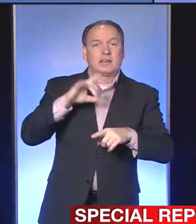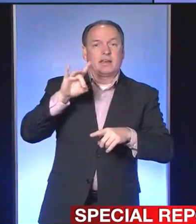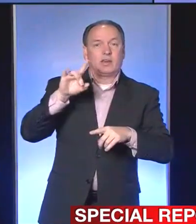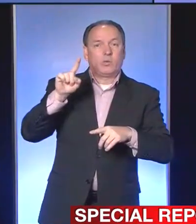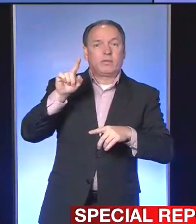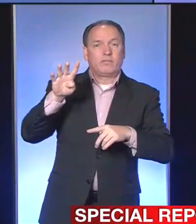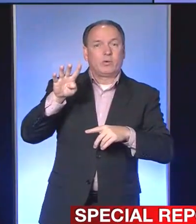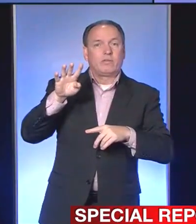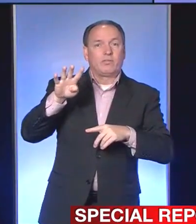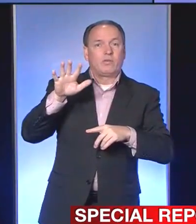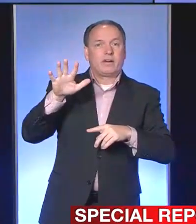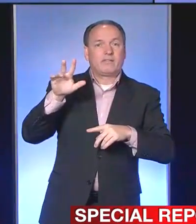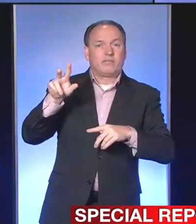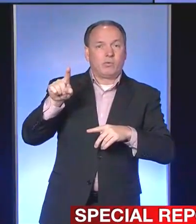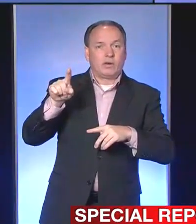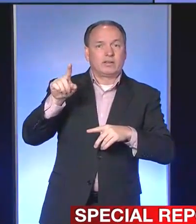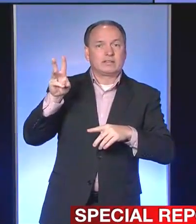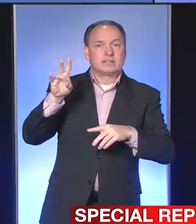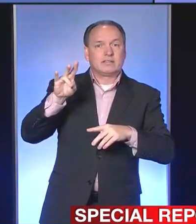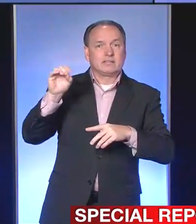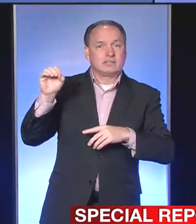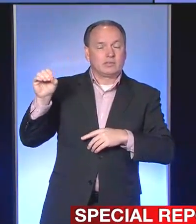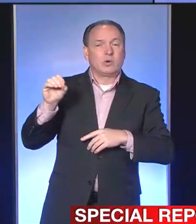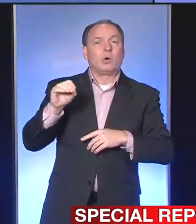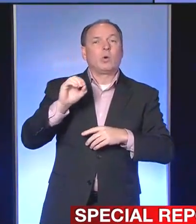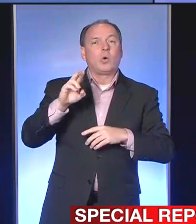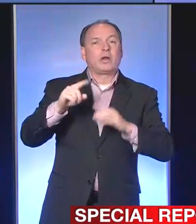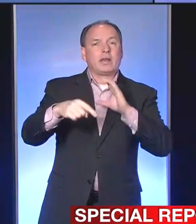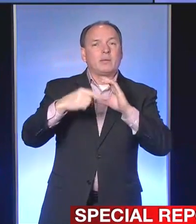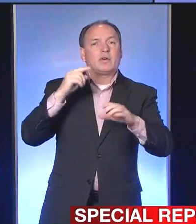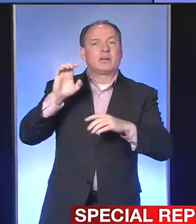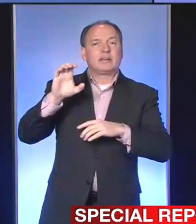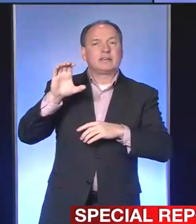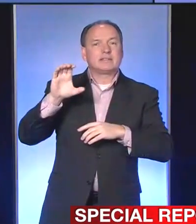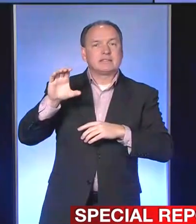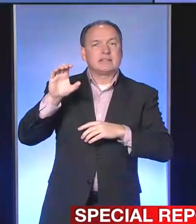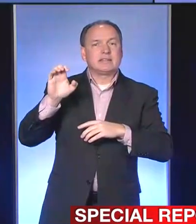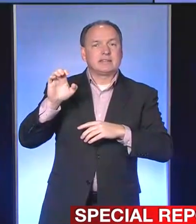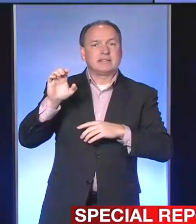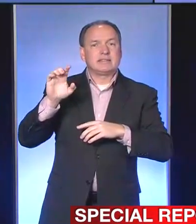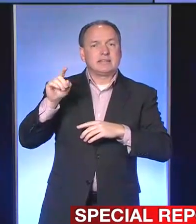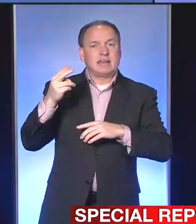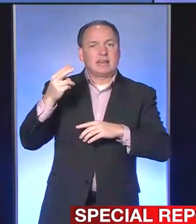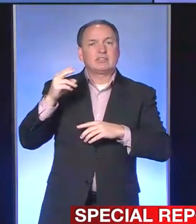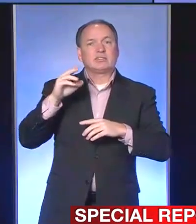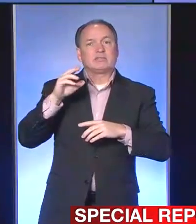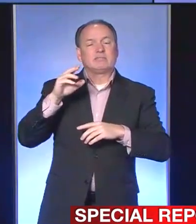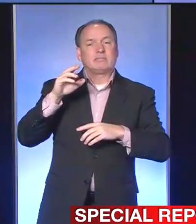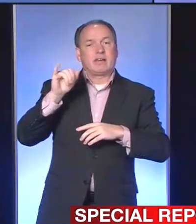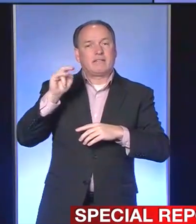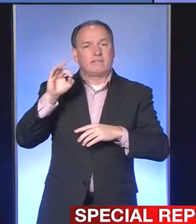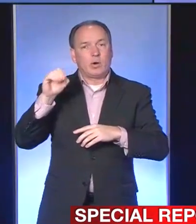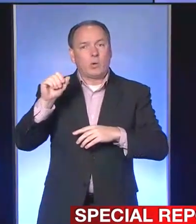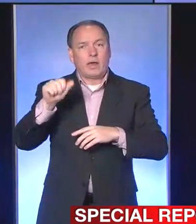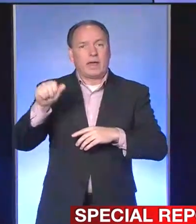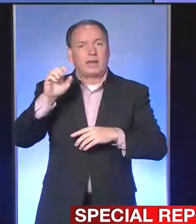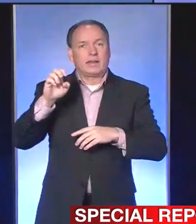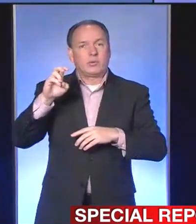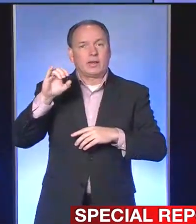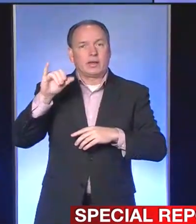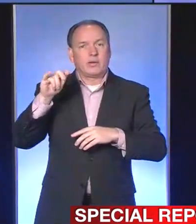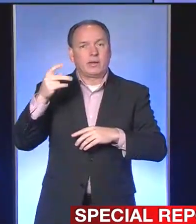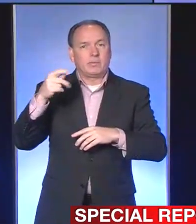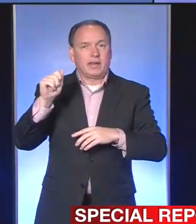ecdhinfo at eriecountypa.gov. And lastly, thank you for all of those who have helped us to celebrate